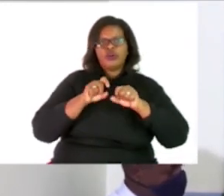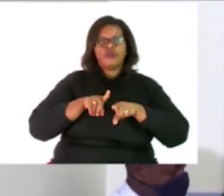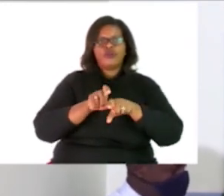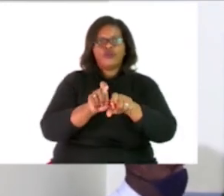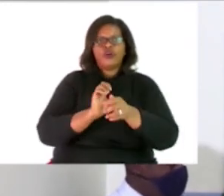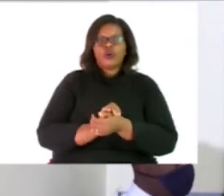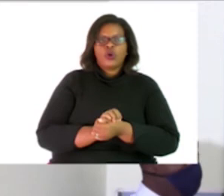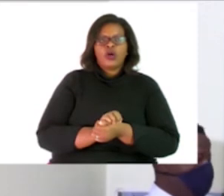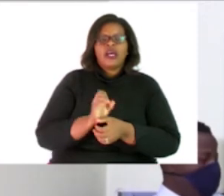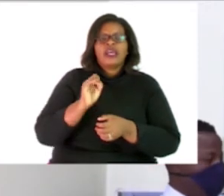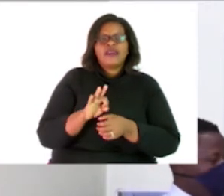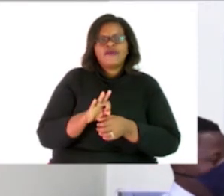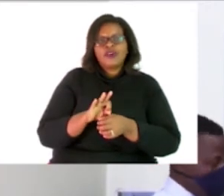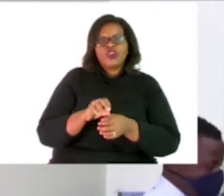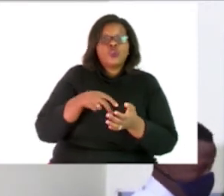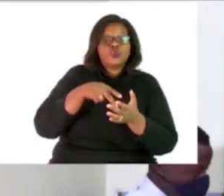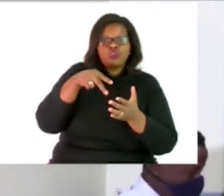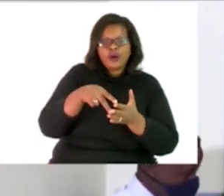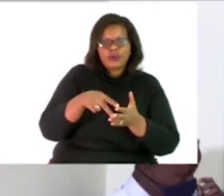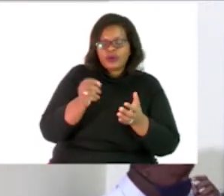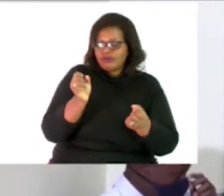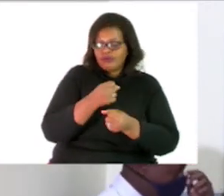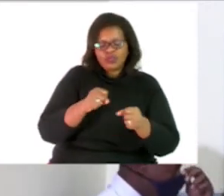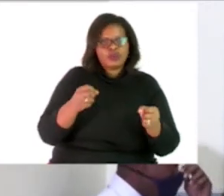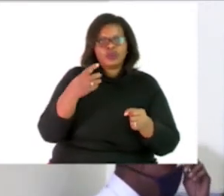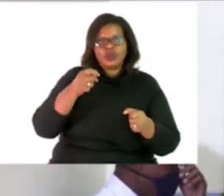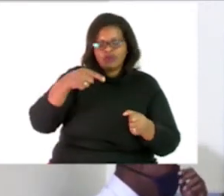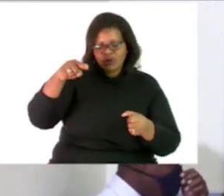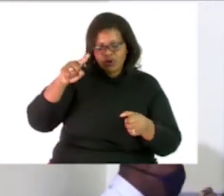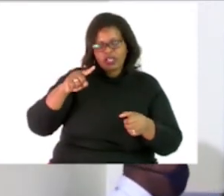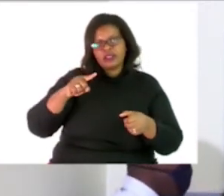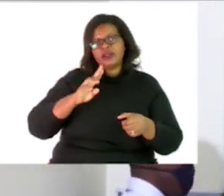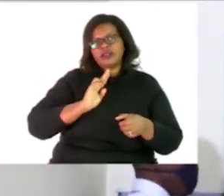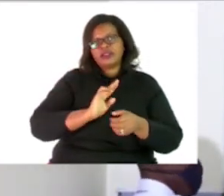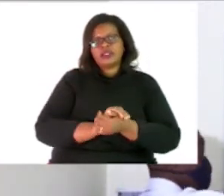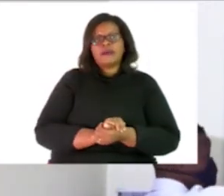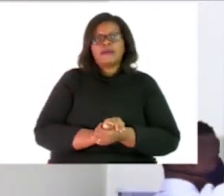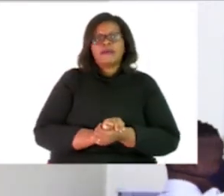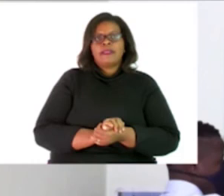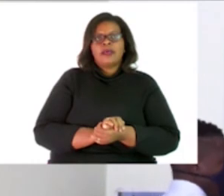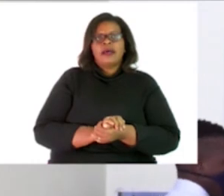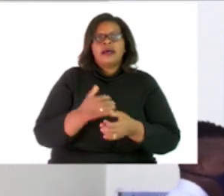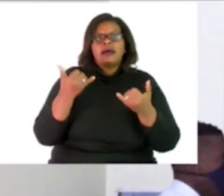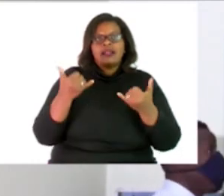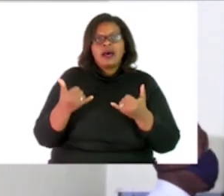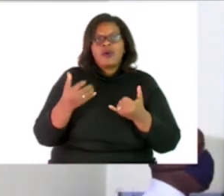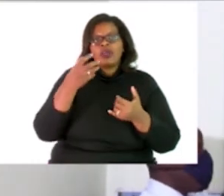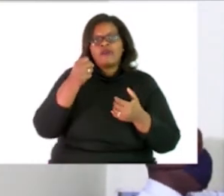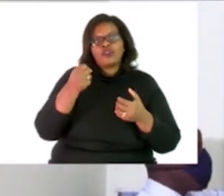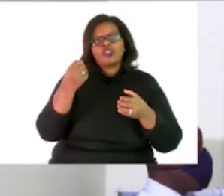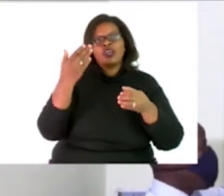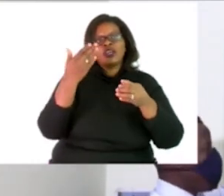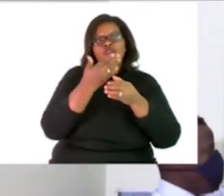these steps you end up not getting the correct answer Look at this look at these three terms here